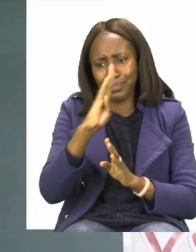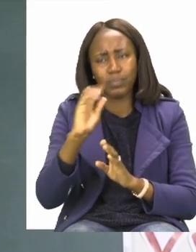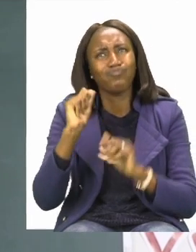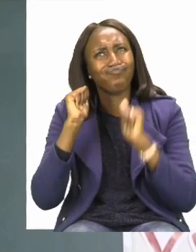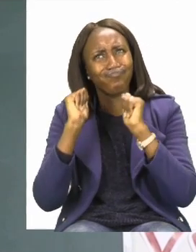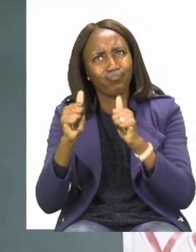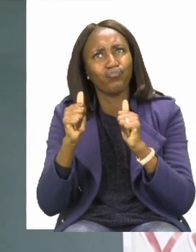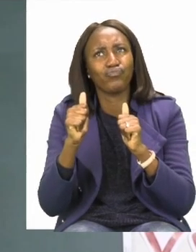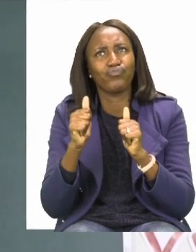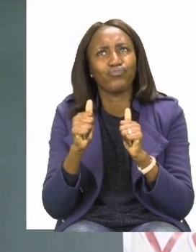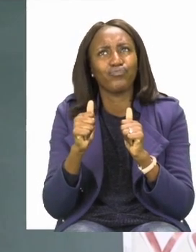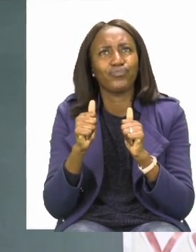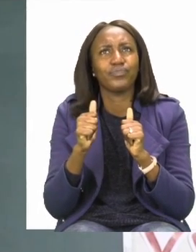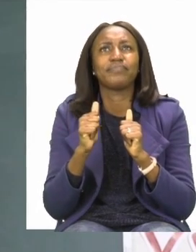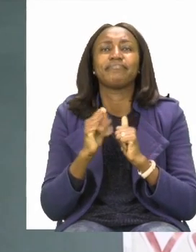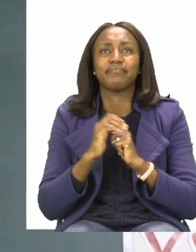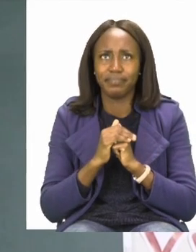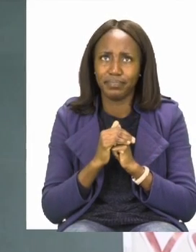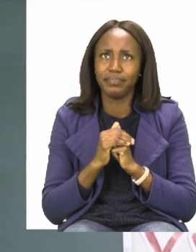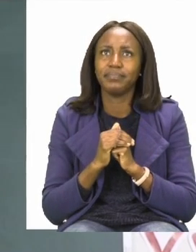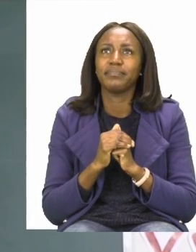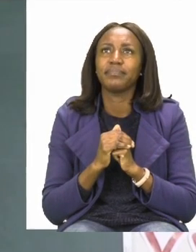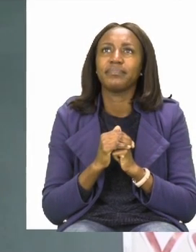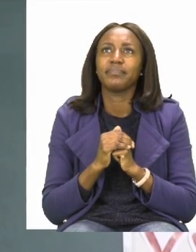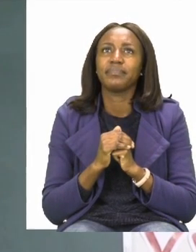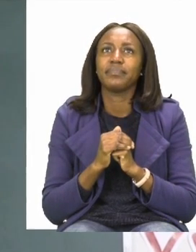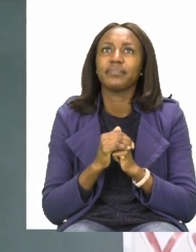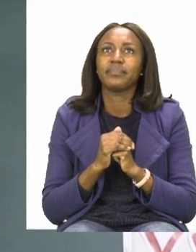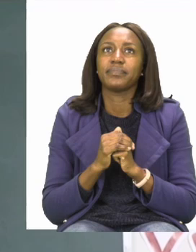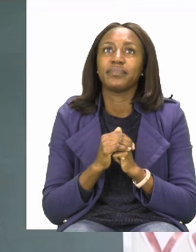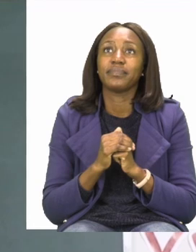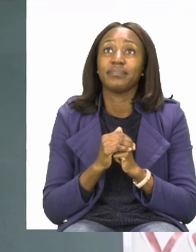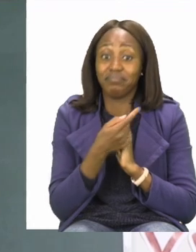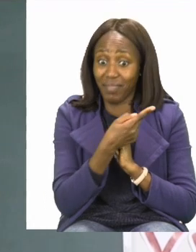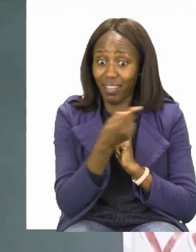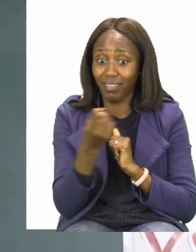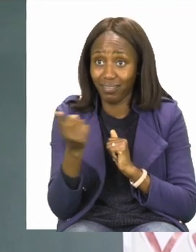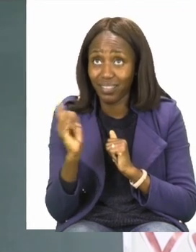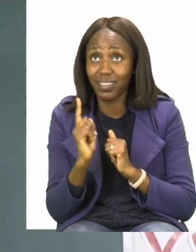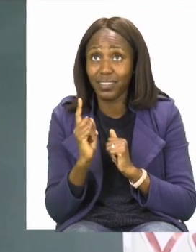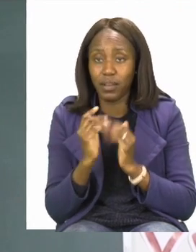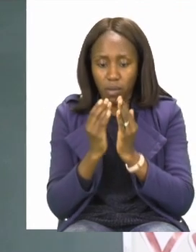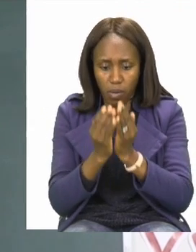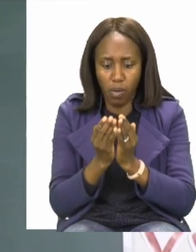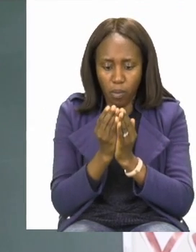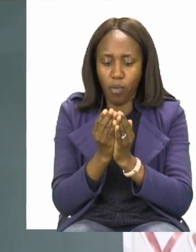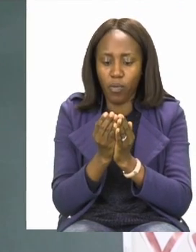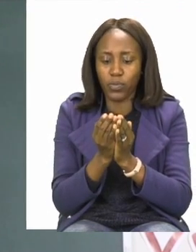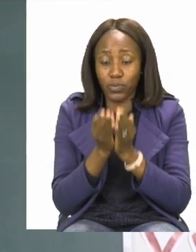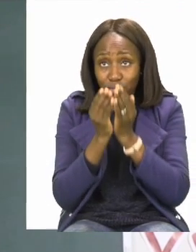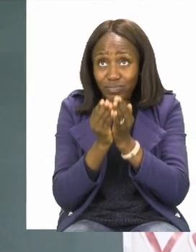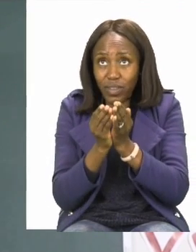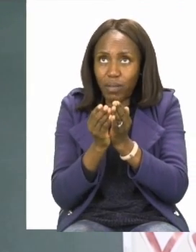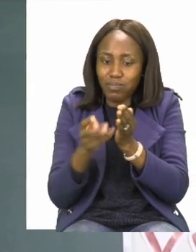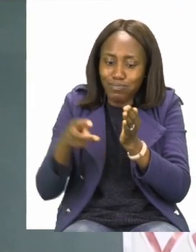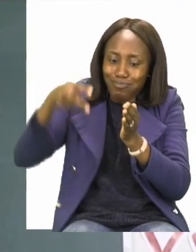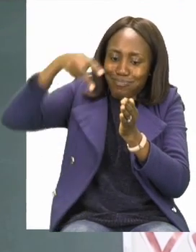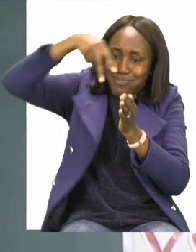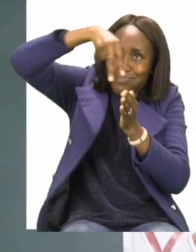touch the top line. They climbed, finger space. And I want to write into,